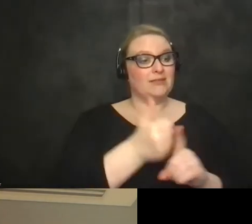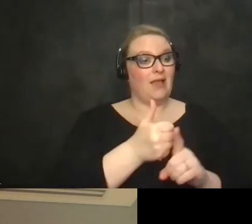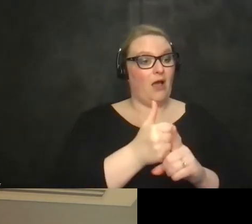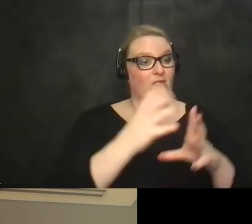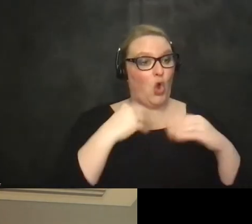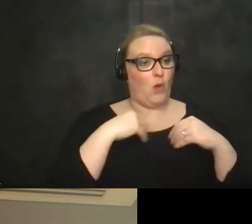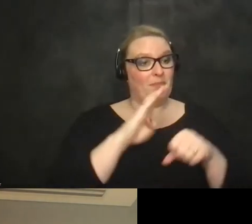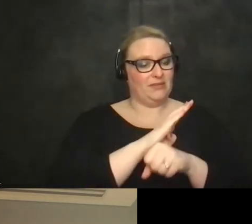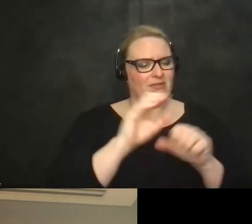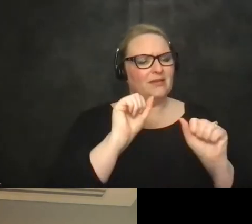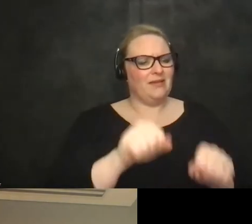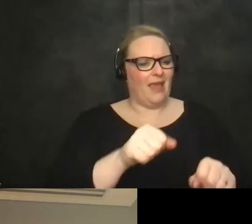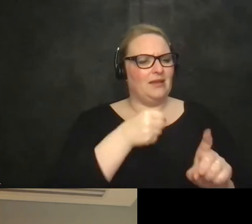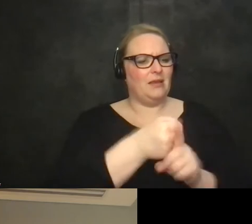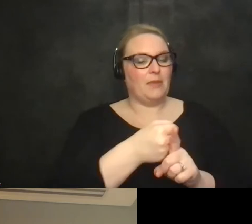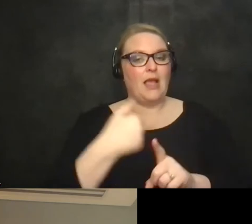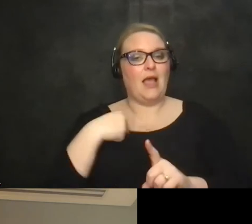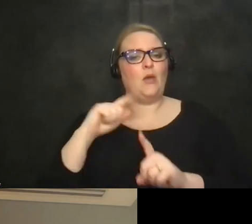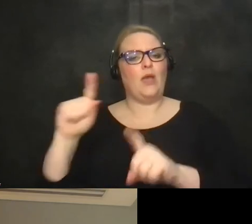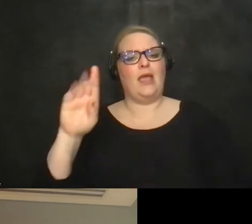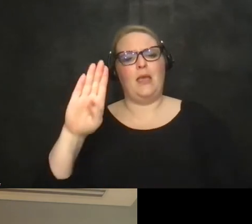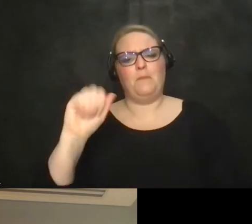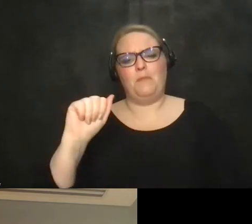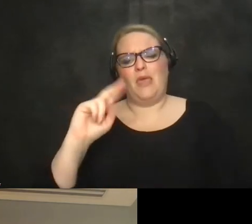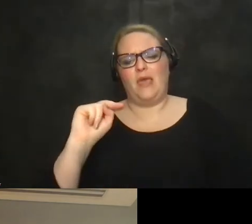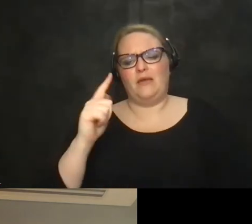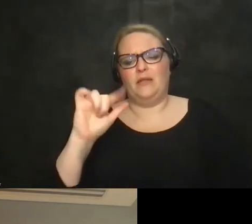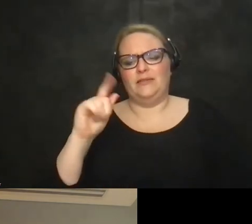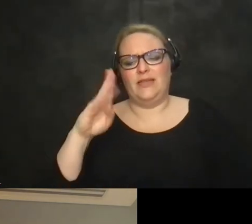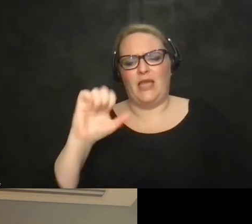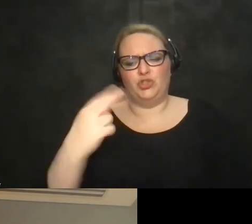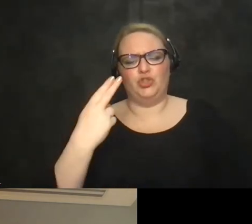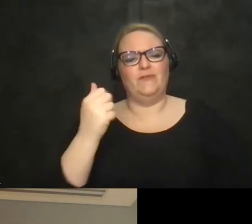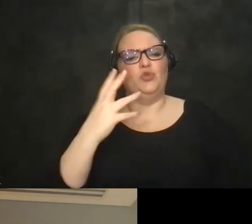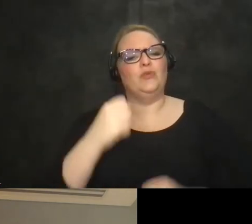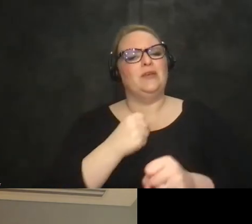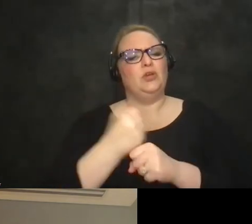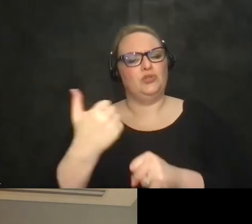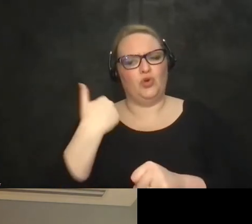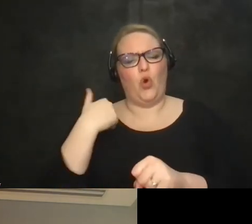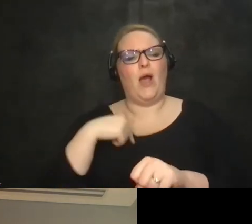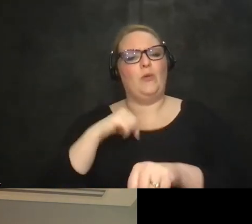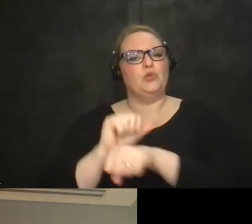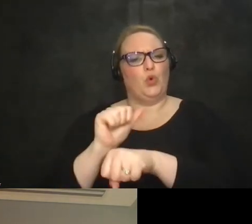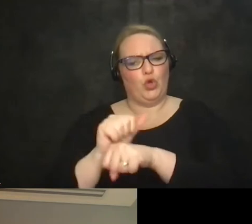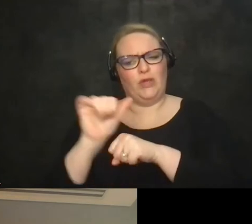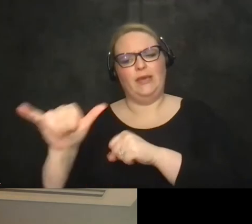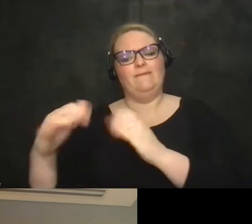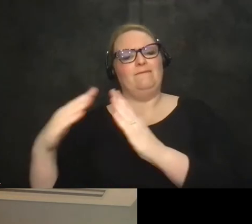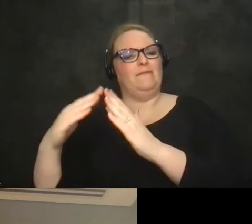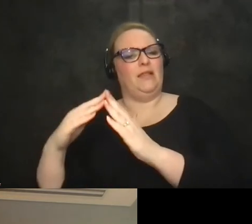um i was in bangladesh uh a few years ago working uh in some of the villages uh around people with disabilities